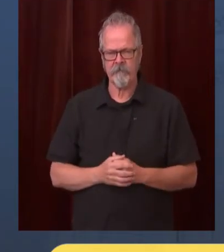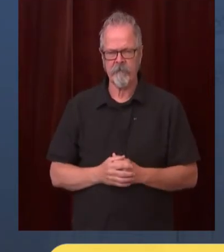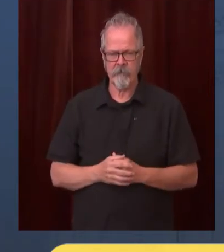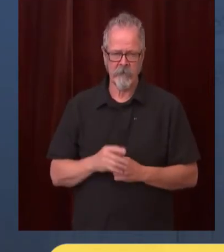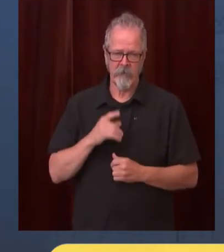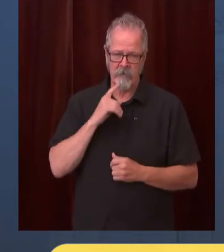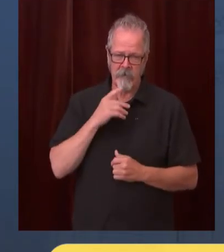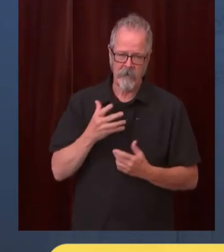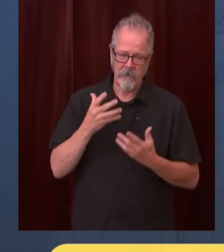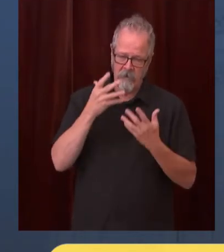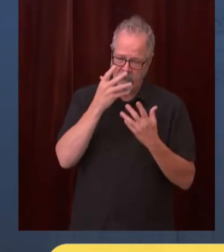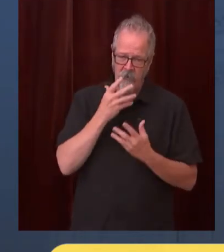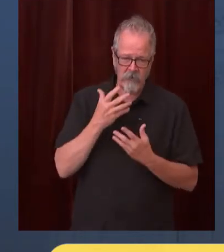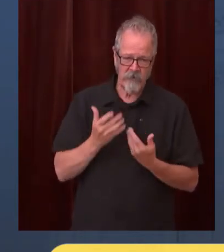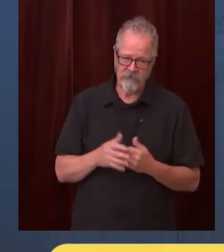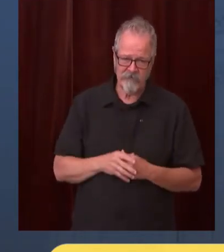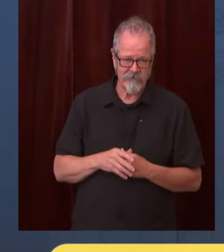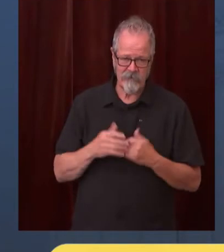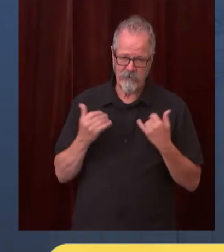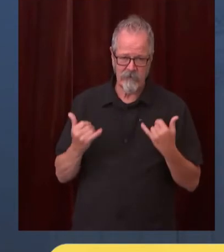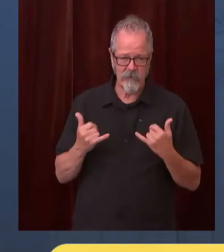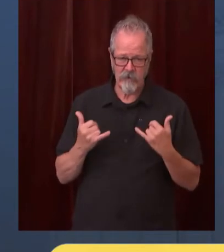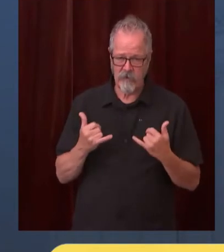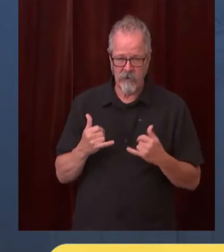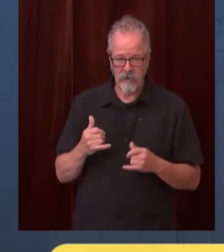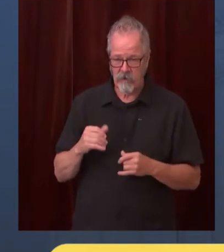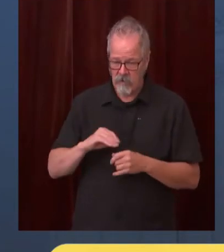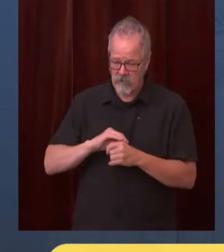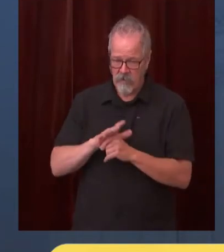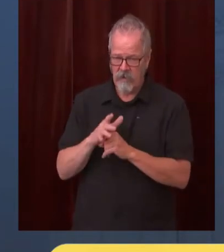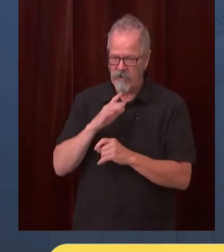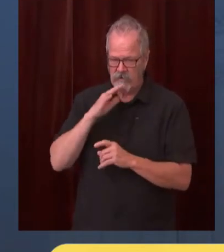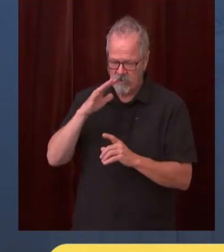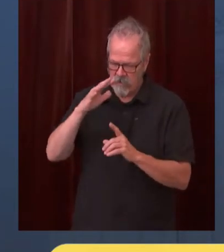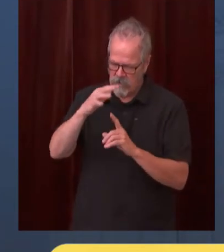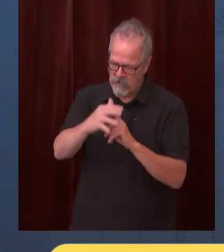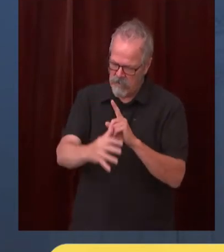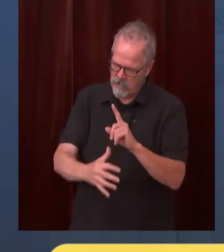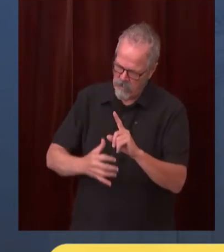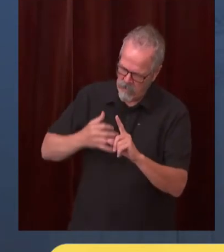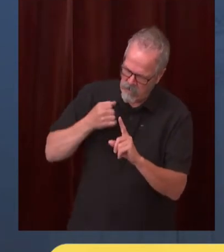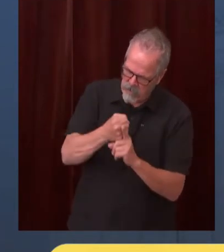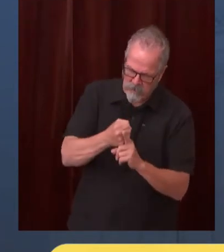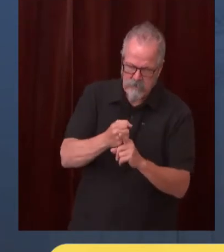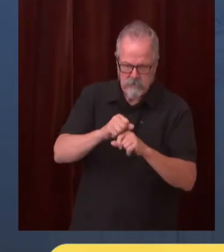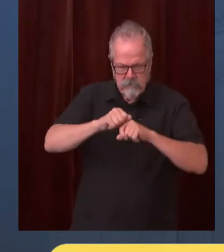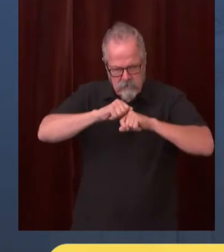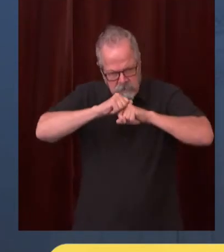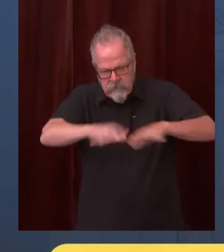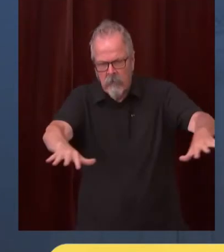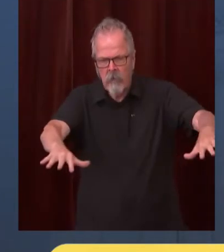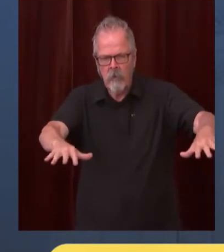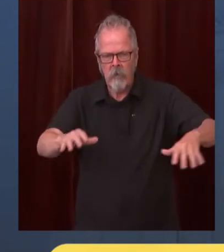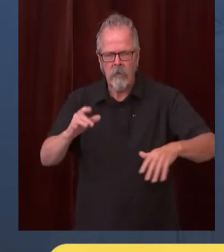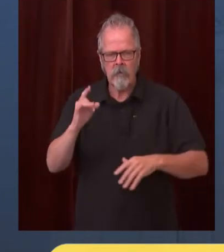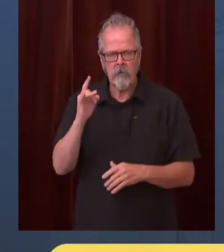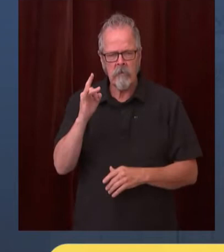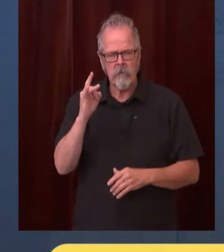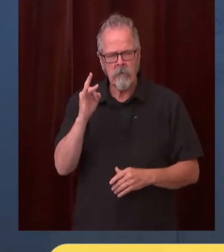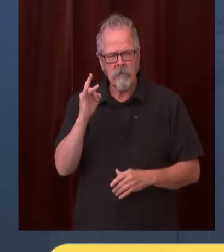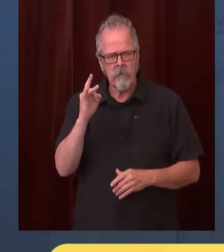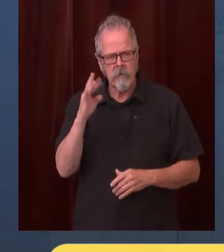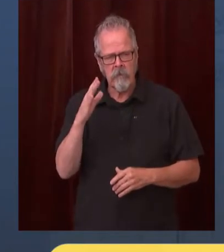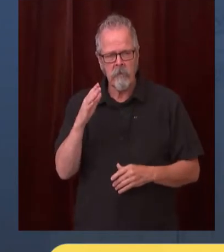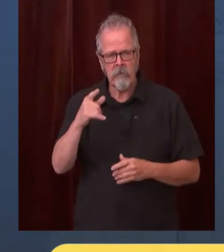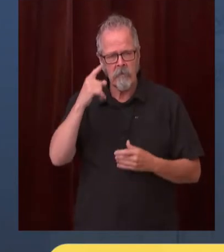washington as well as eastern washington the morgues and funeral homes in callitz county are at capacity they've